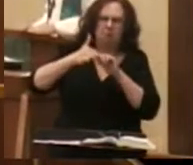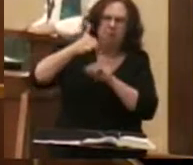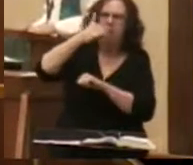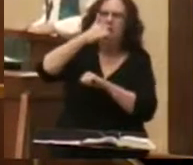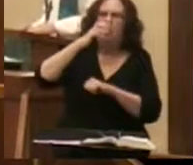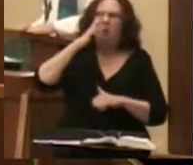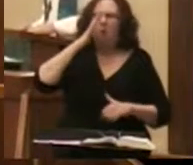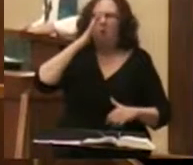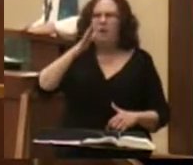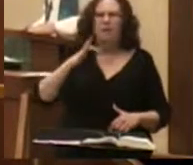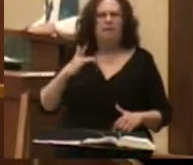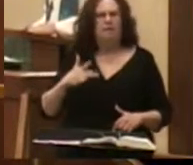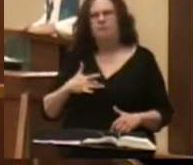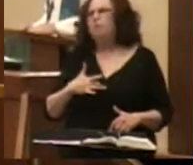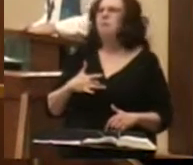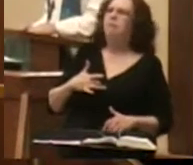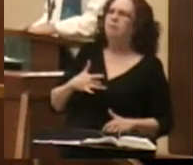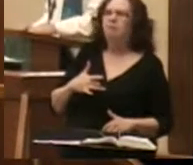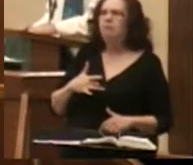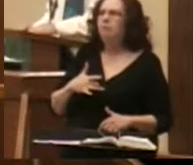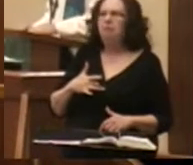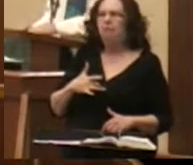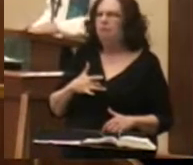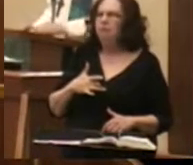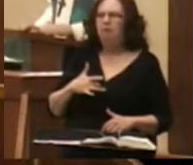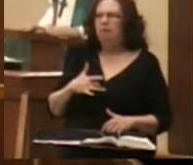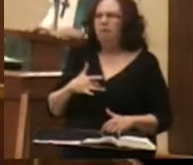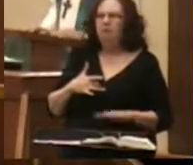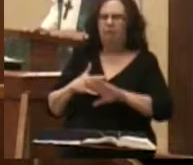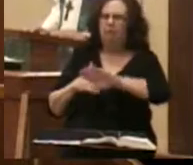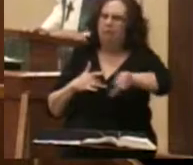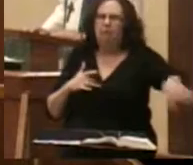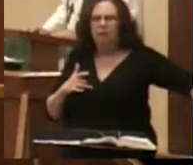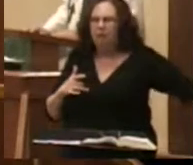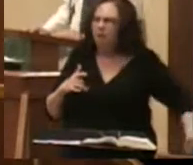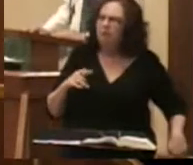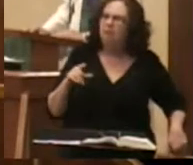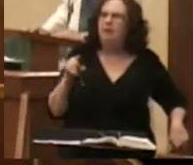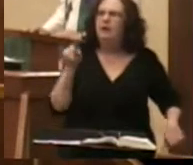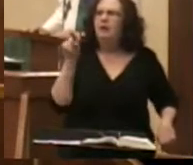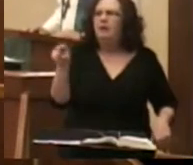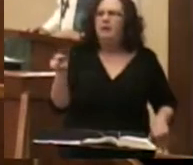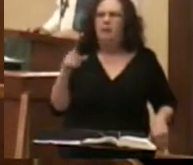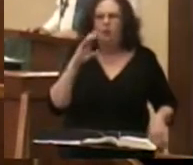be rightfully displaced and this will cause dissension in the world.